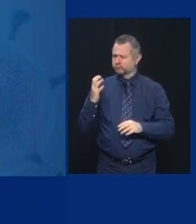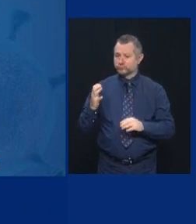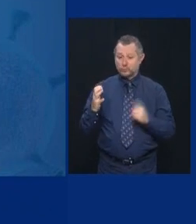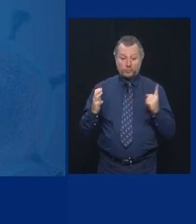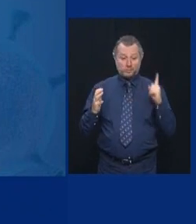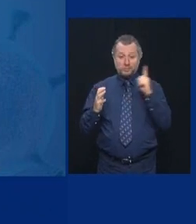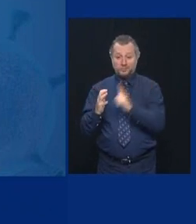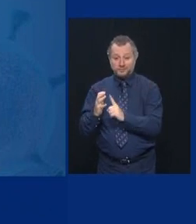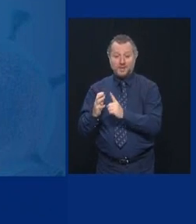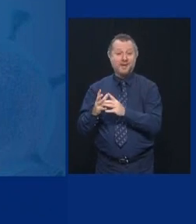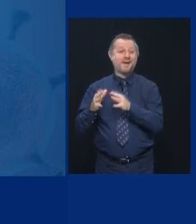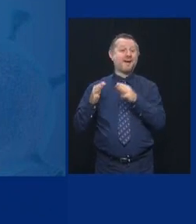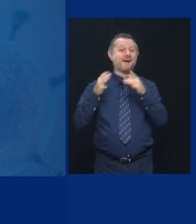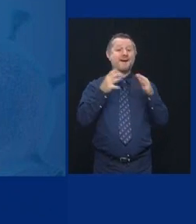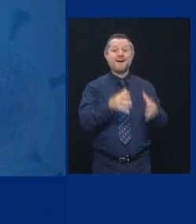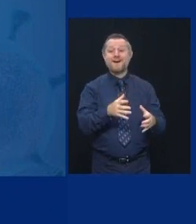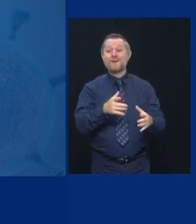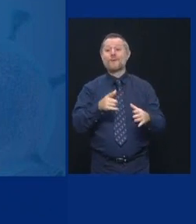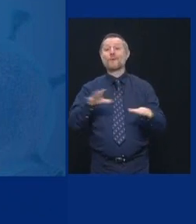hundreds of people.